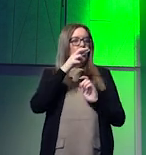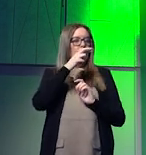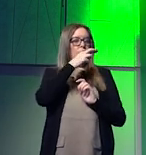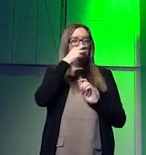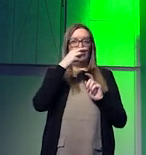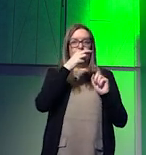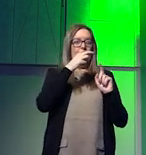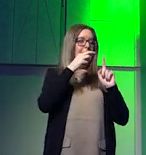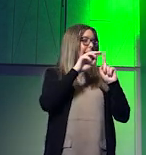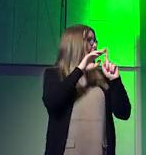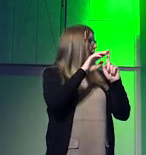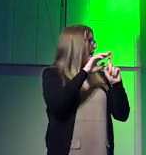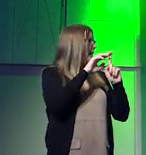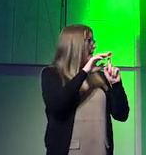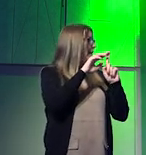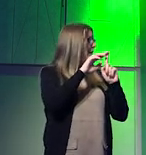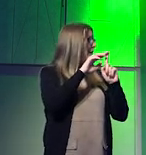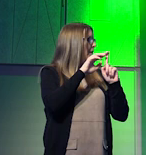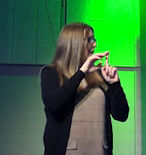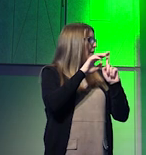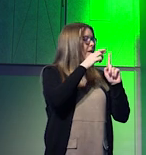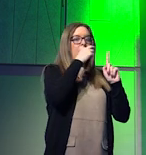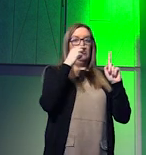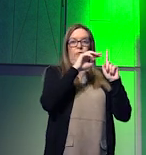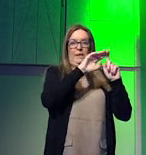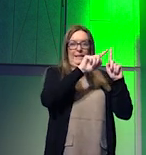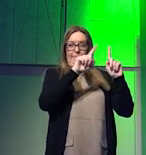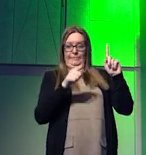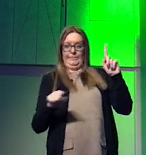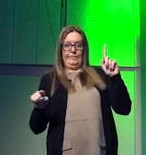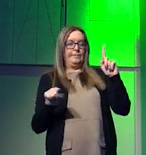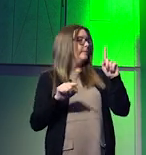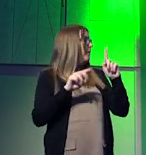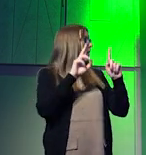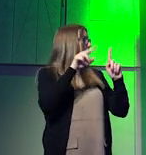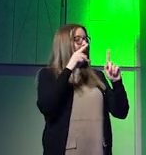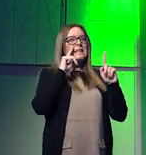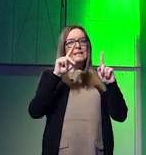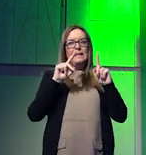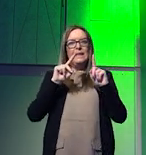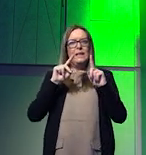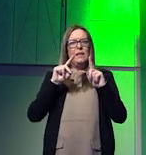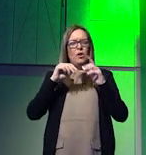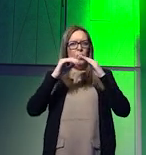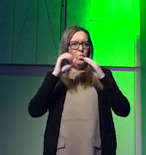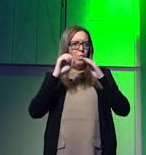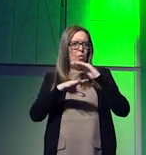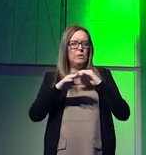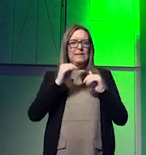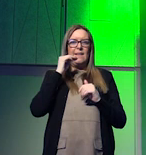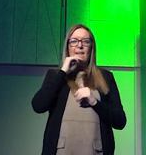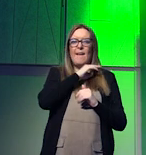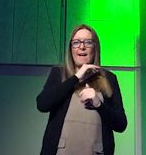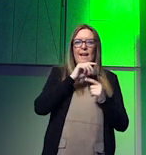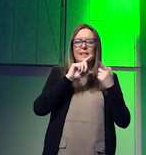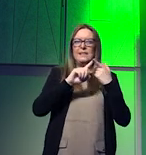reaching a moment of criticality where we're losing much more ice and um and we're